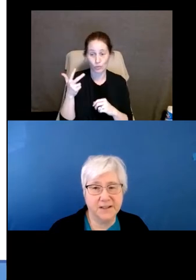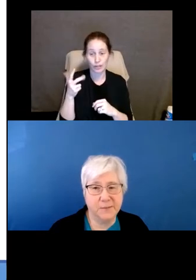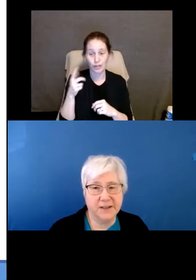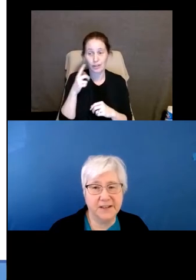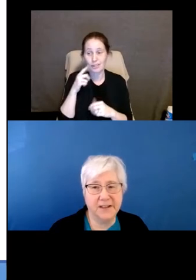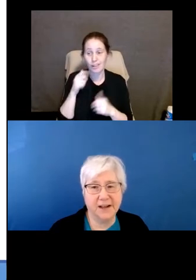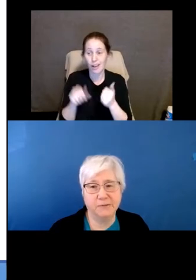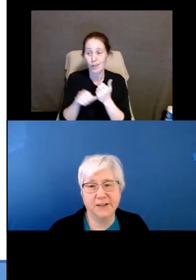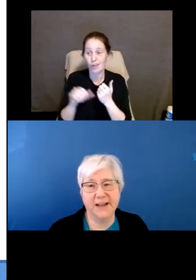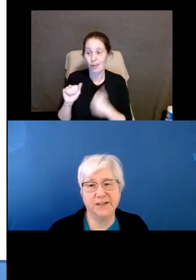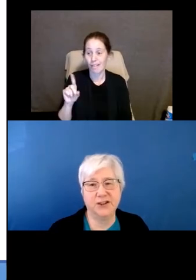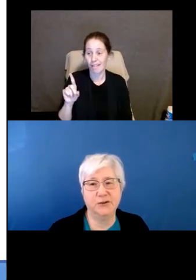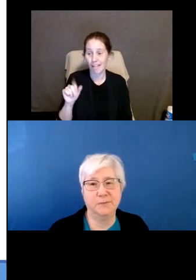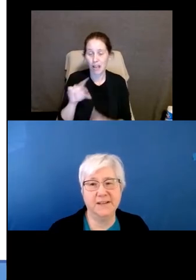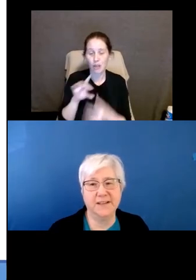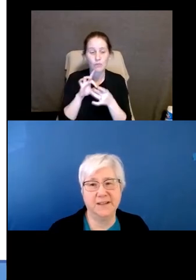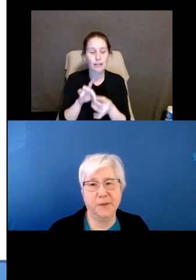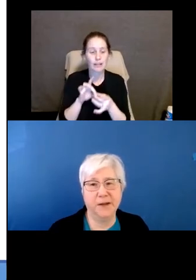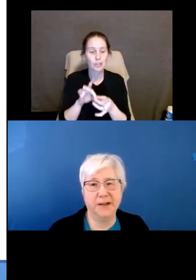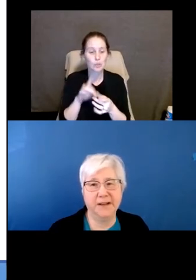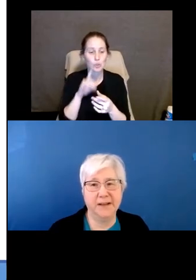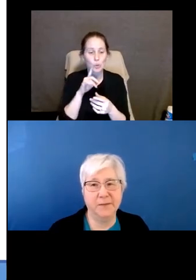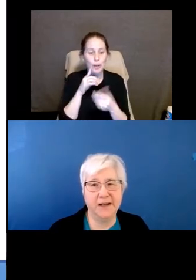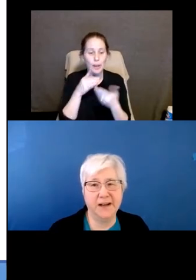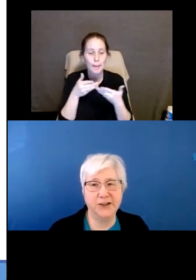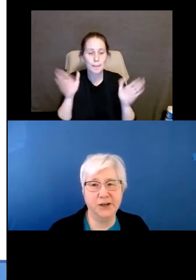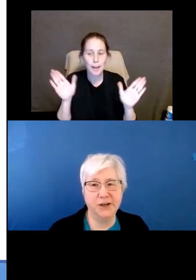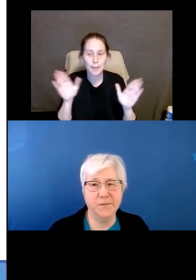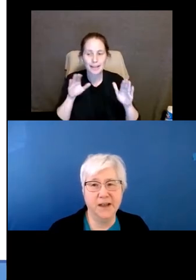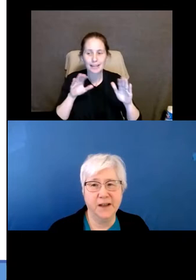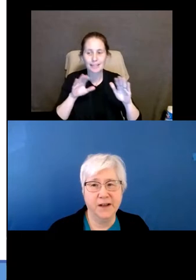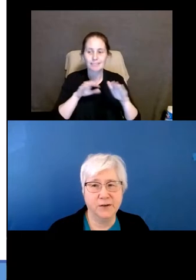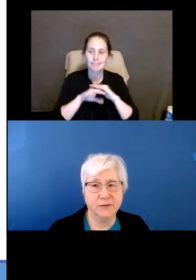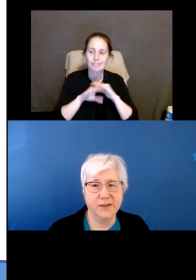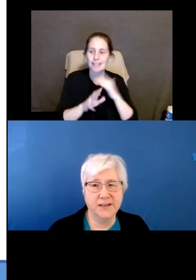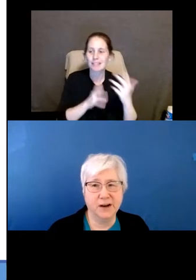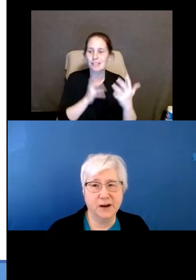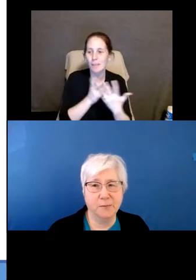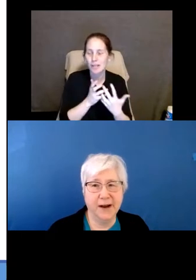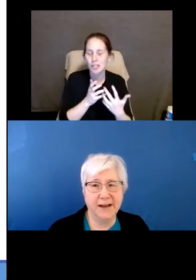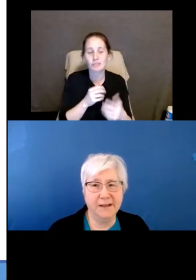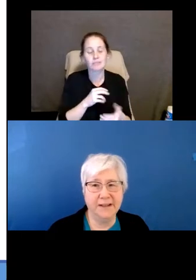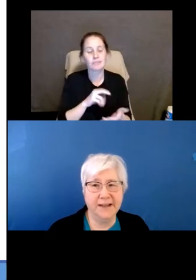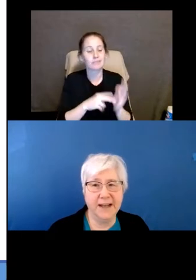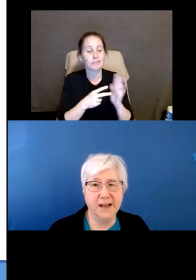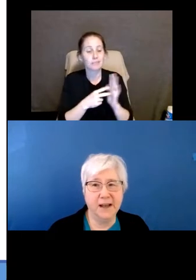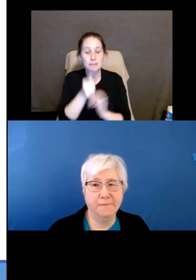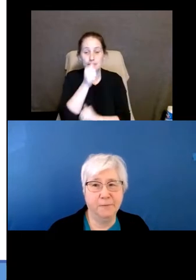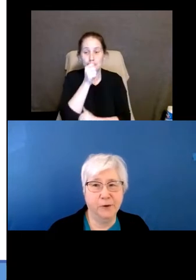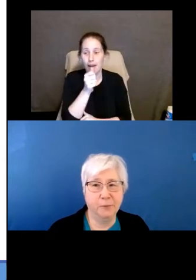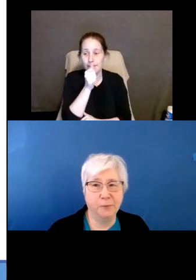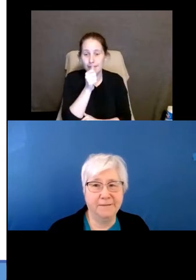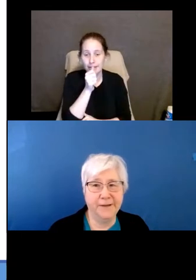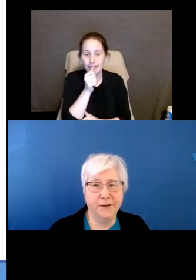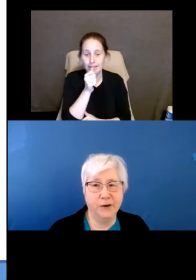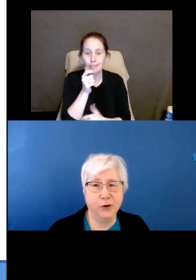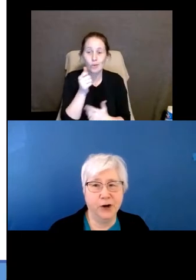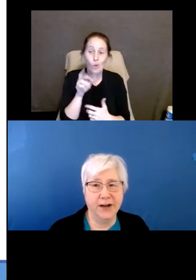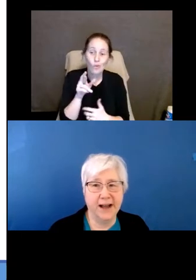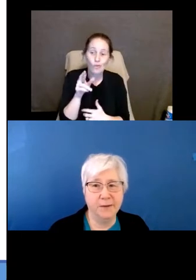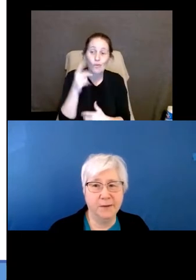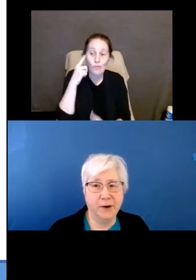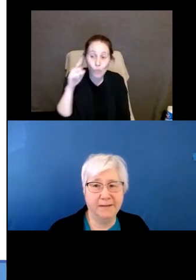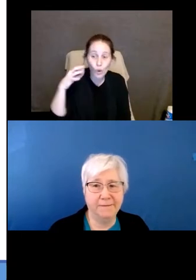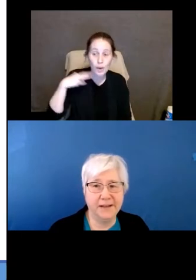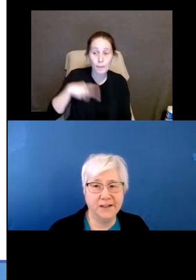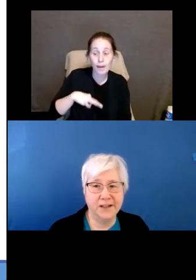with Disabilities Act relates to places of public accommodation, so these are privately for-profit or